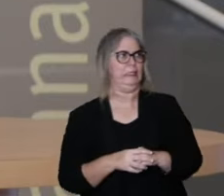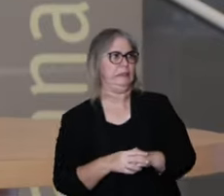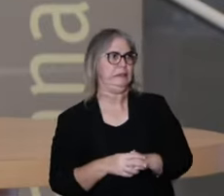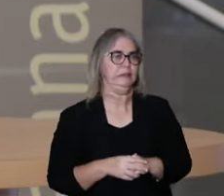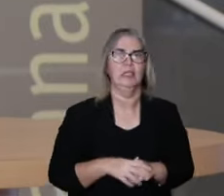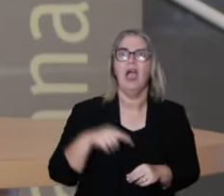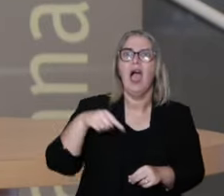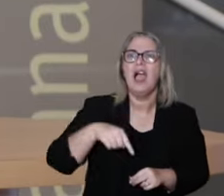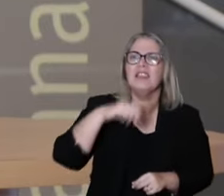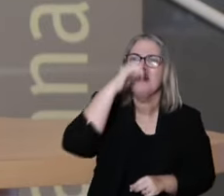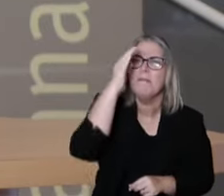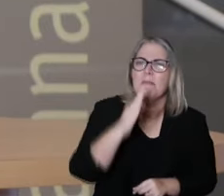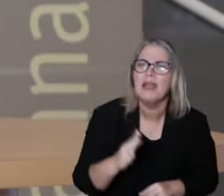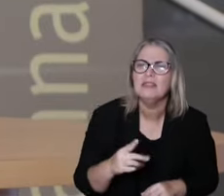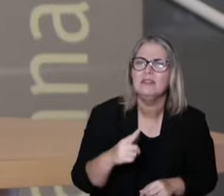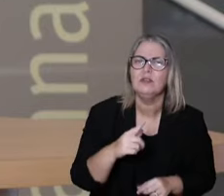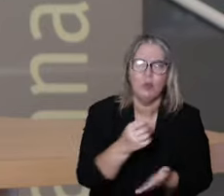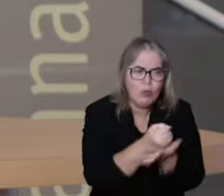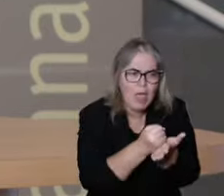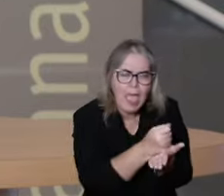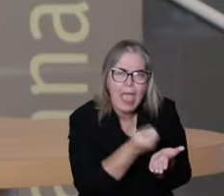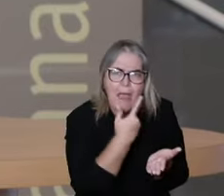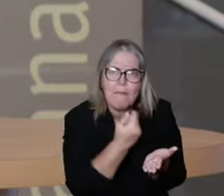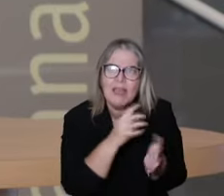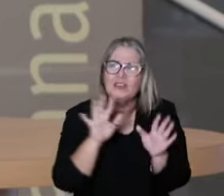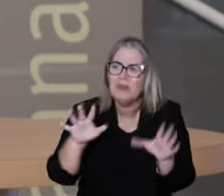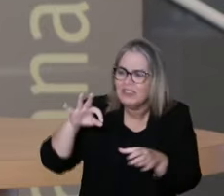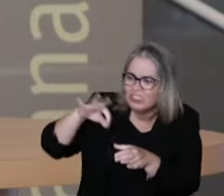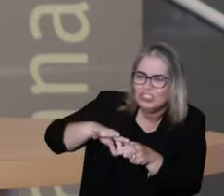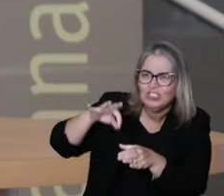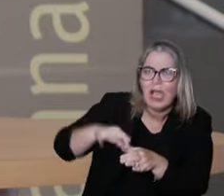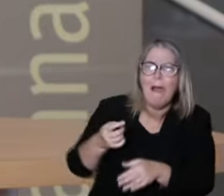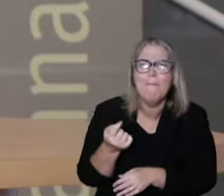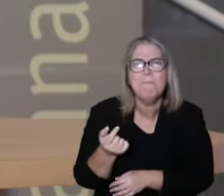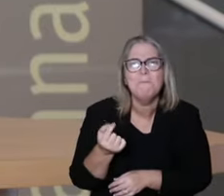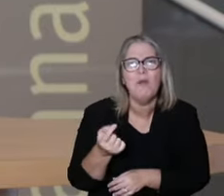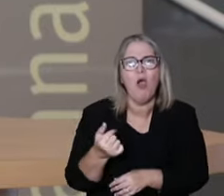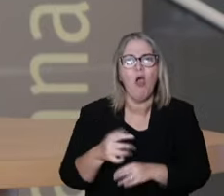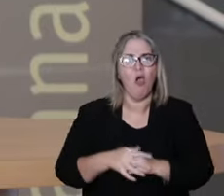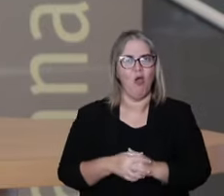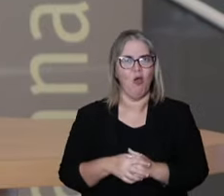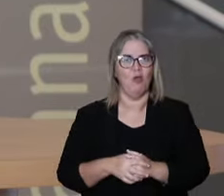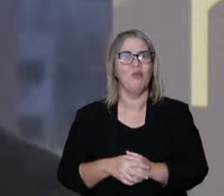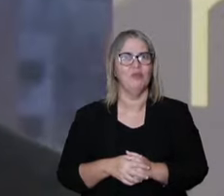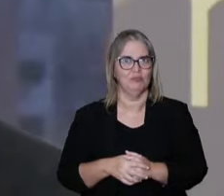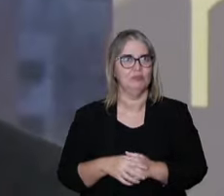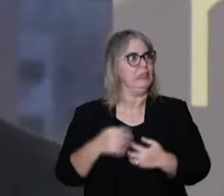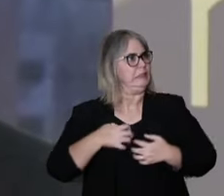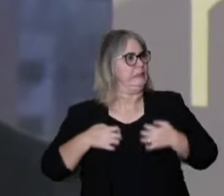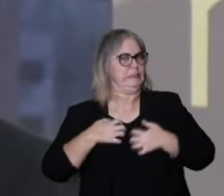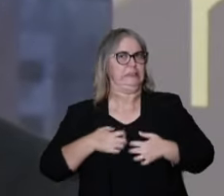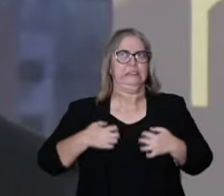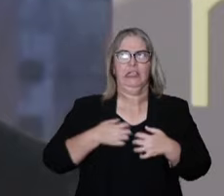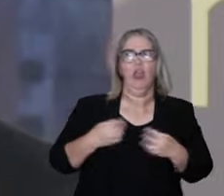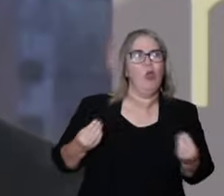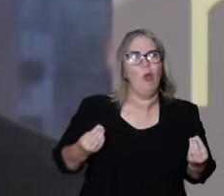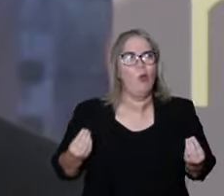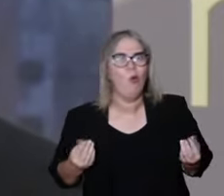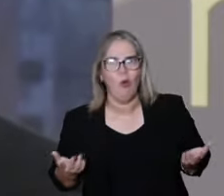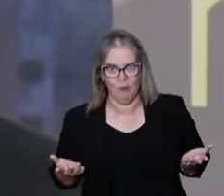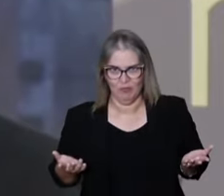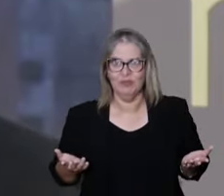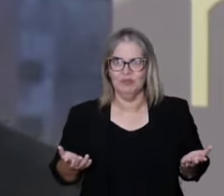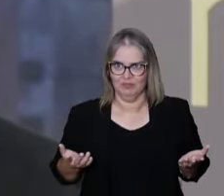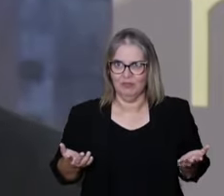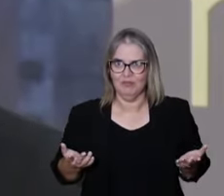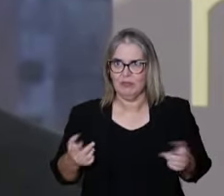pressure of the medicine, of the drugs. They knew, but they would think it's better to prescribe what people know.